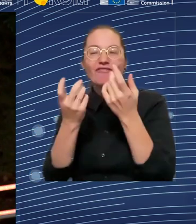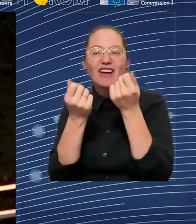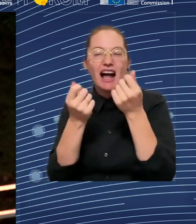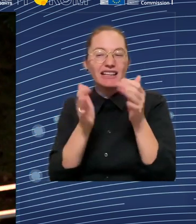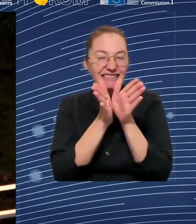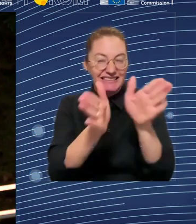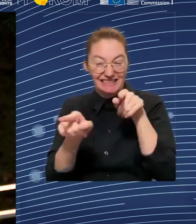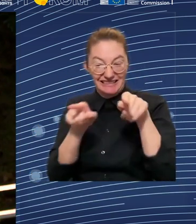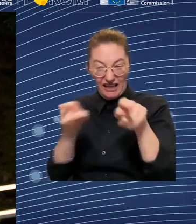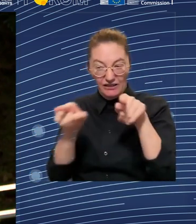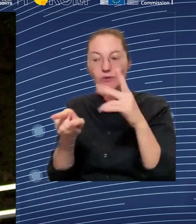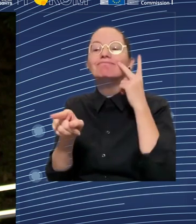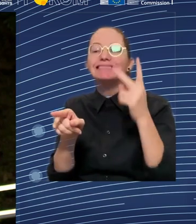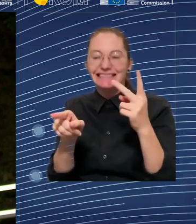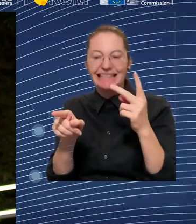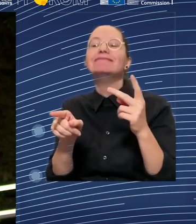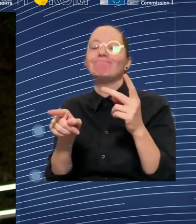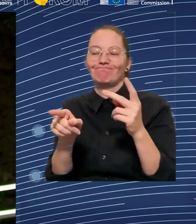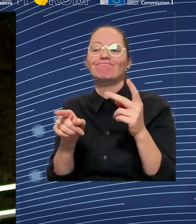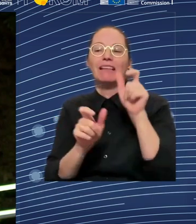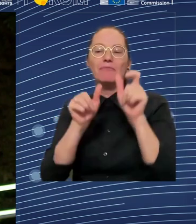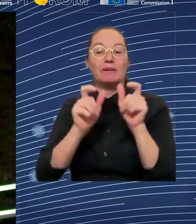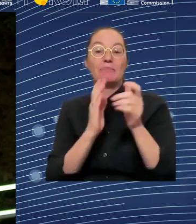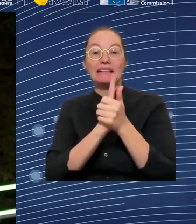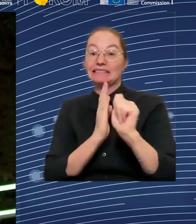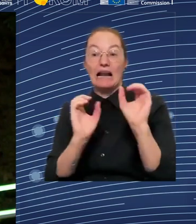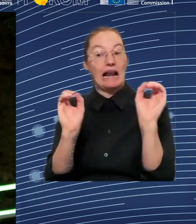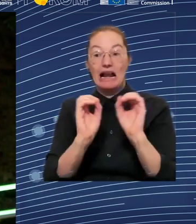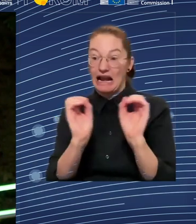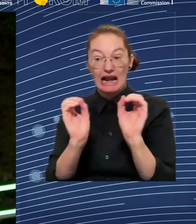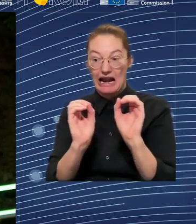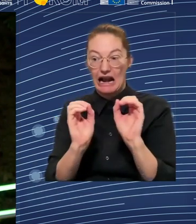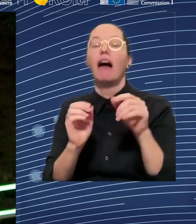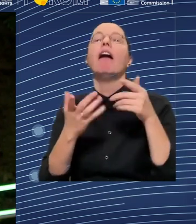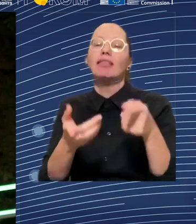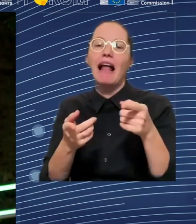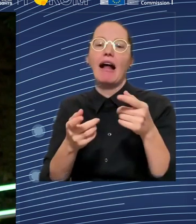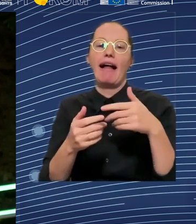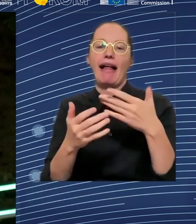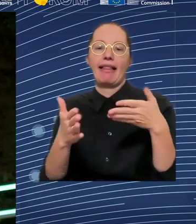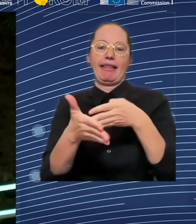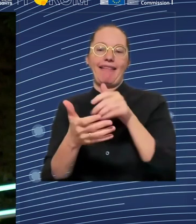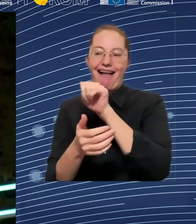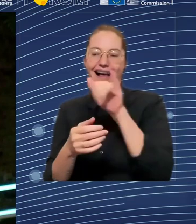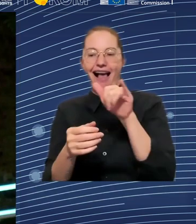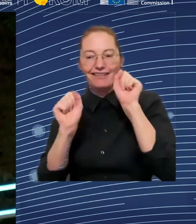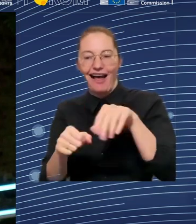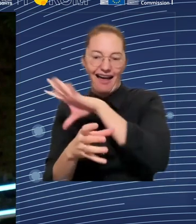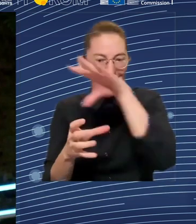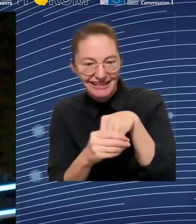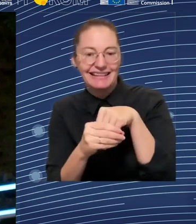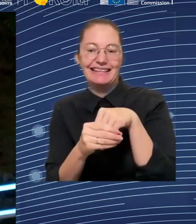actually the green transition. Again, what we see, but the evidence is less clear, and this is an area where we need better evidence,